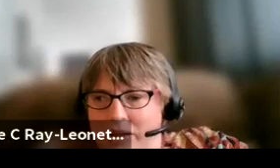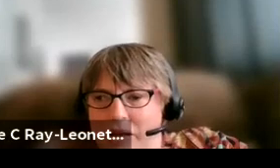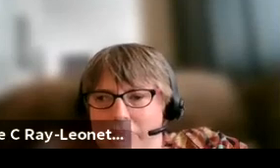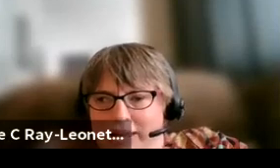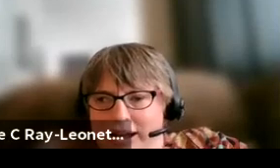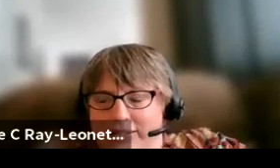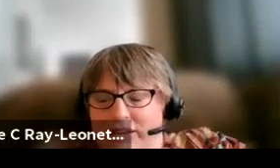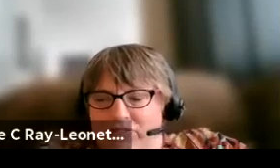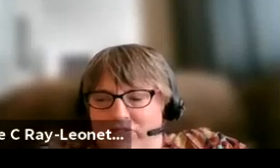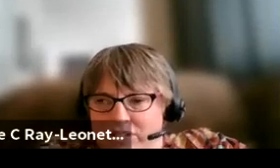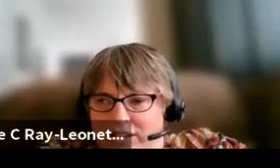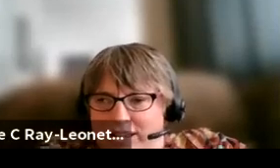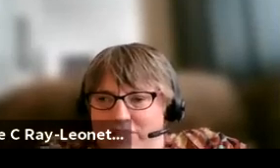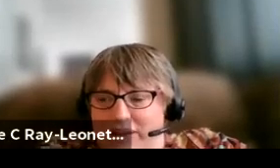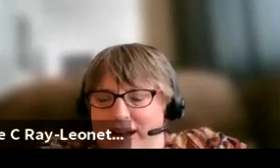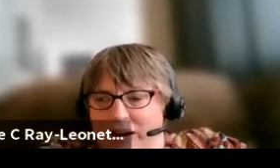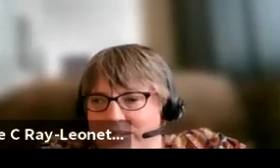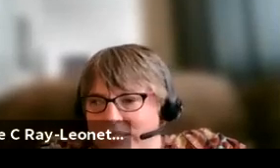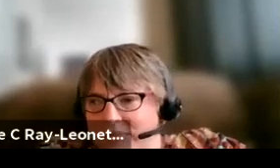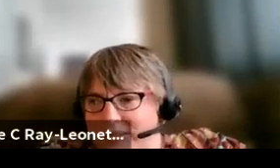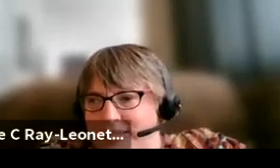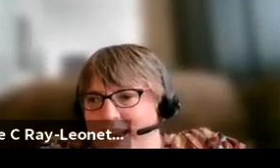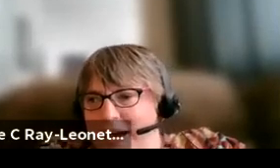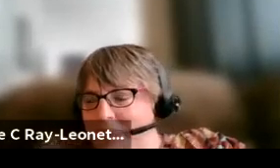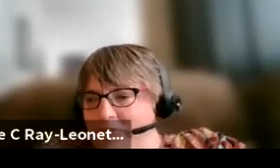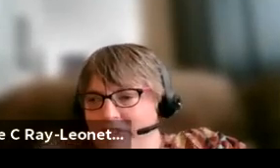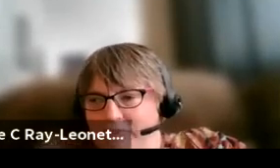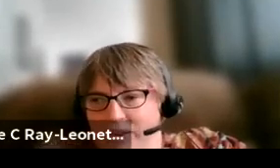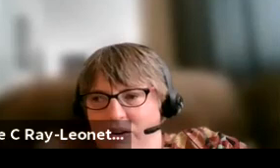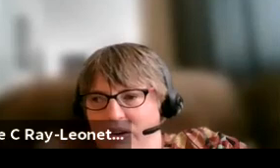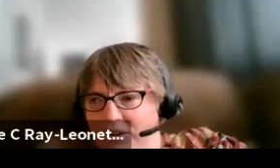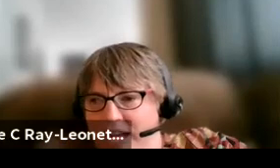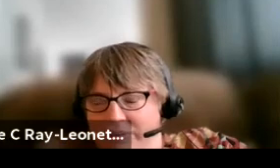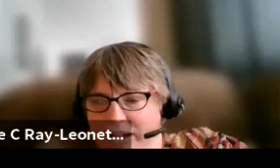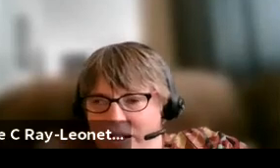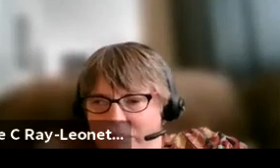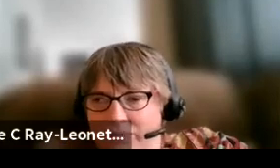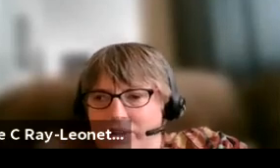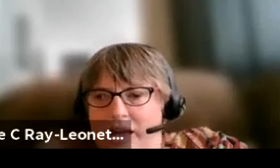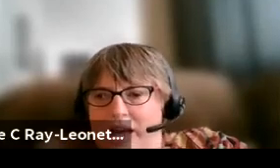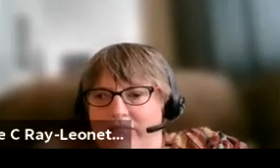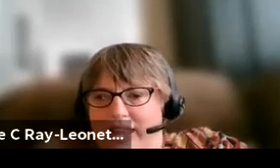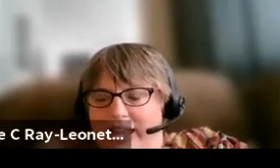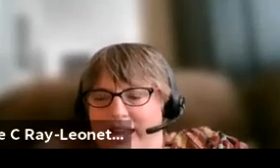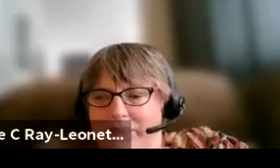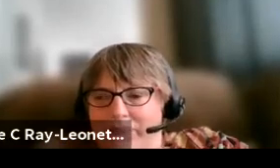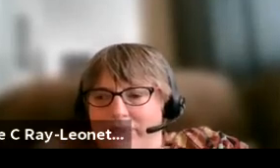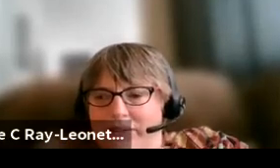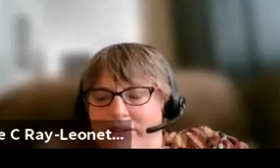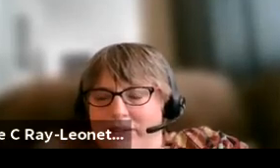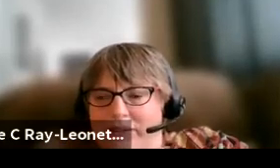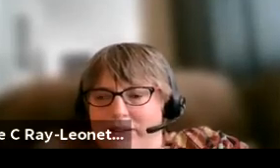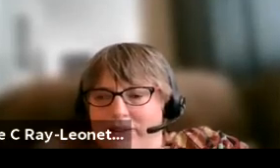there? Because unfortunately, the way our system is set up from a long, long time ago, the